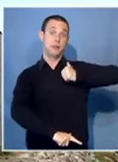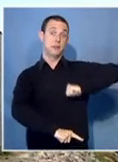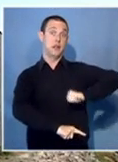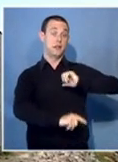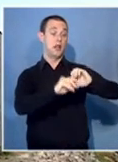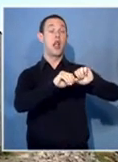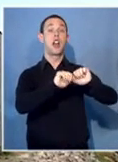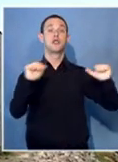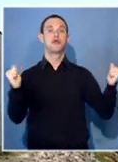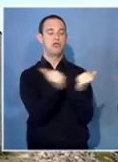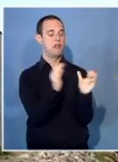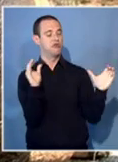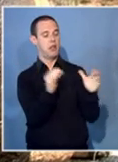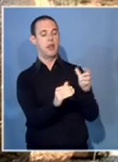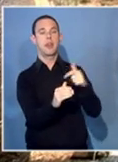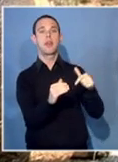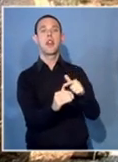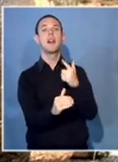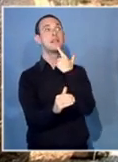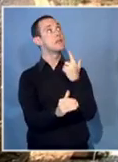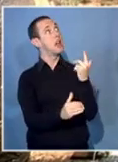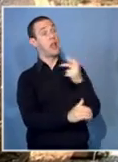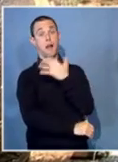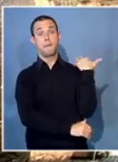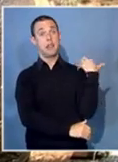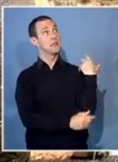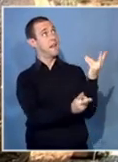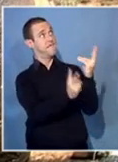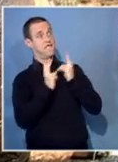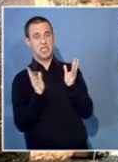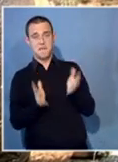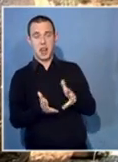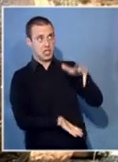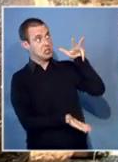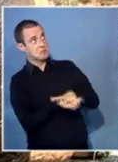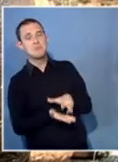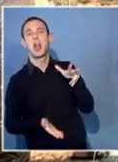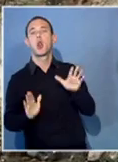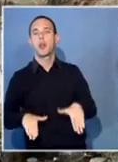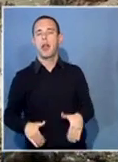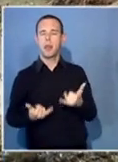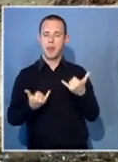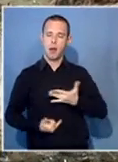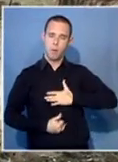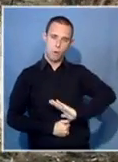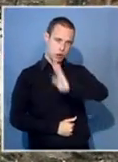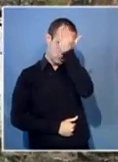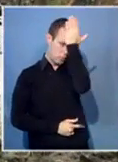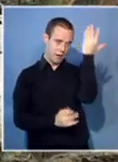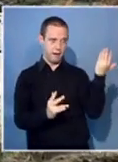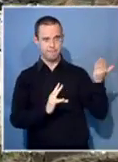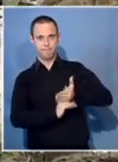has not received a satisfactory response from ministers who visited the town. They now want the presidency to intervene.